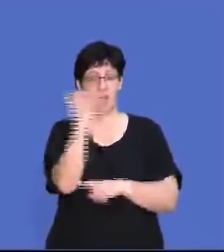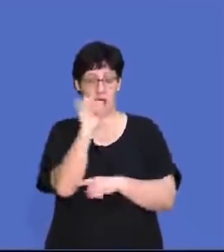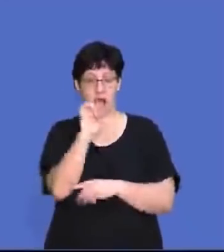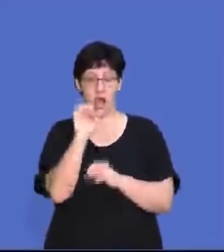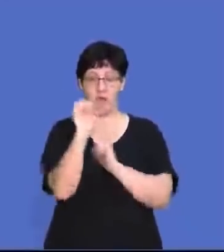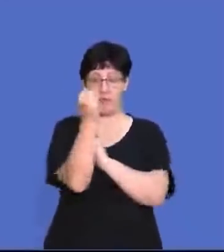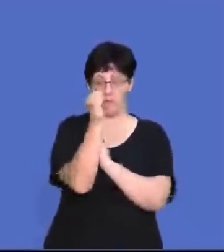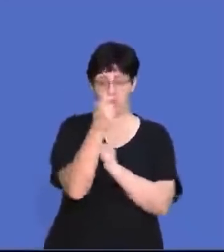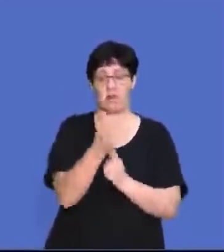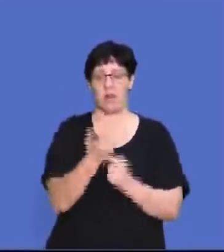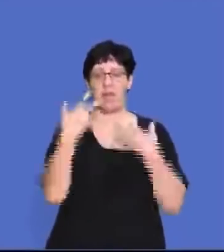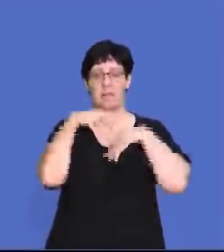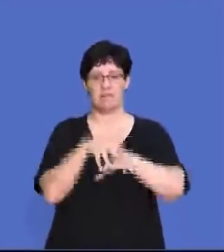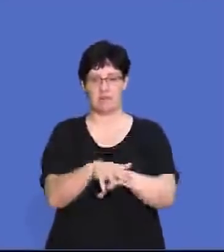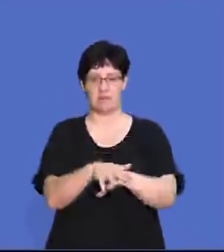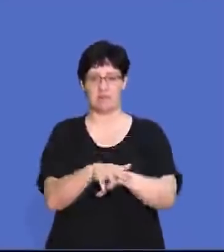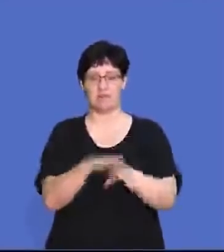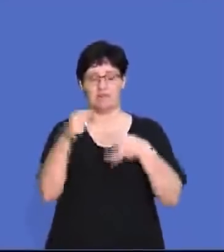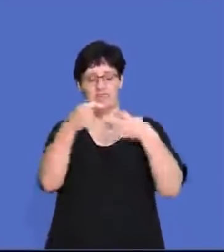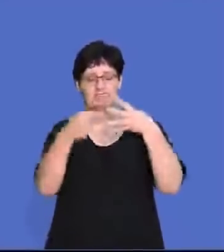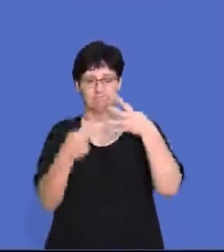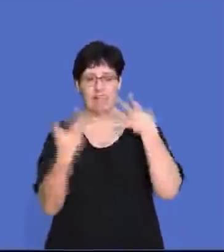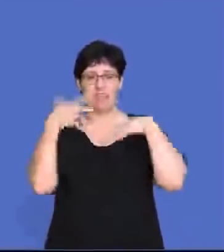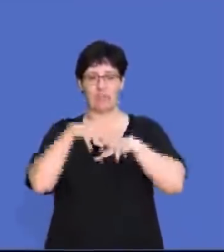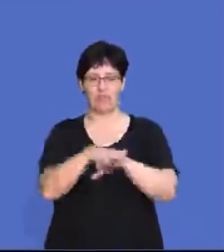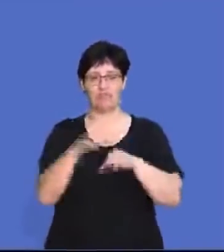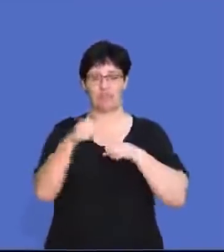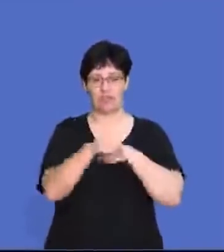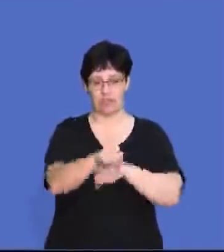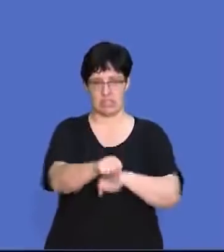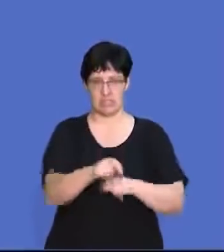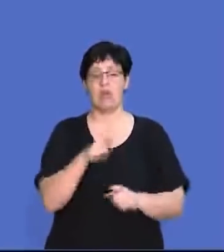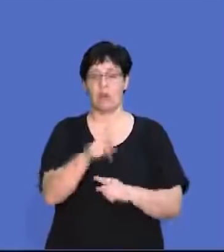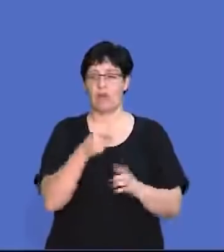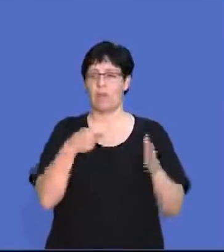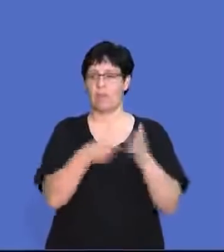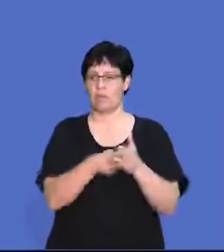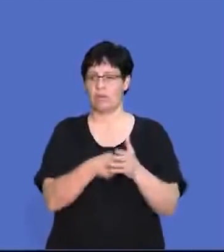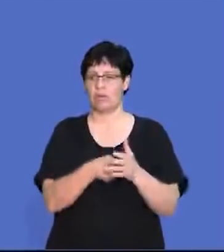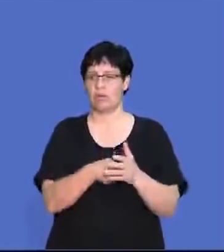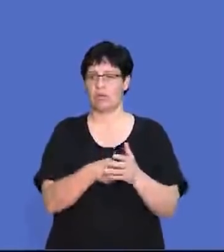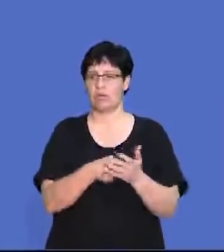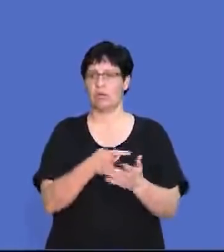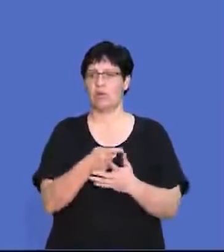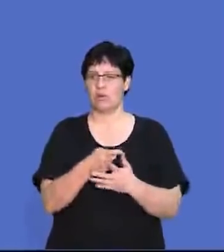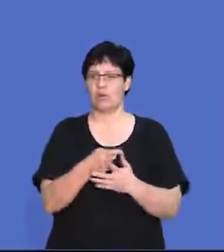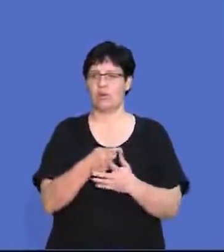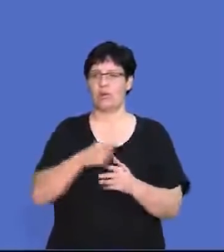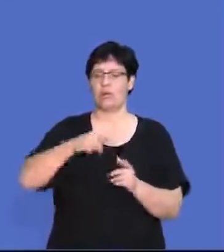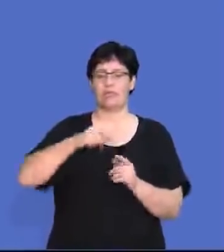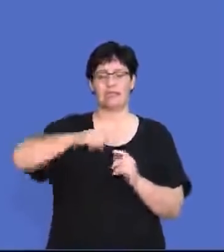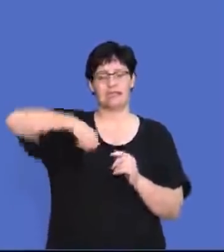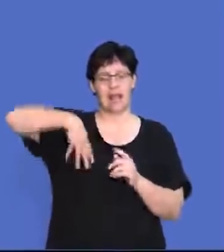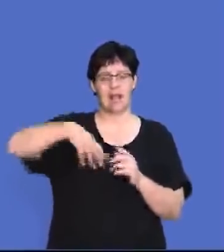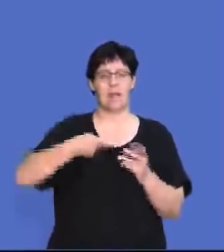implemented the following integration strategy when they bought tail motor spares.